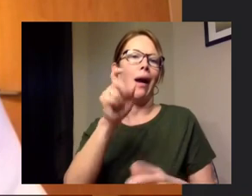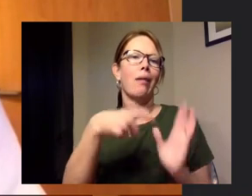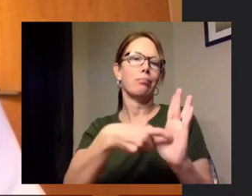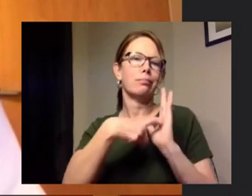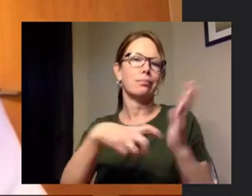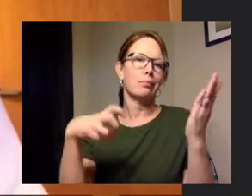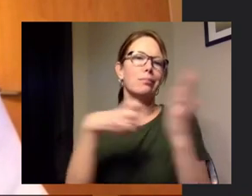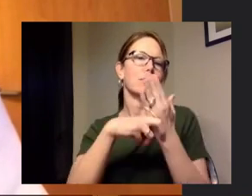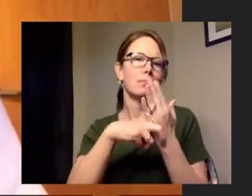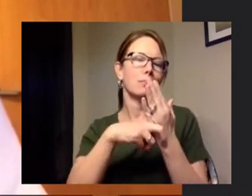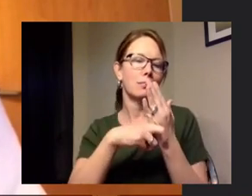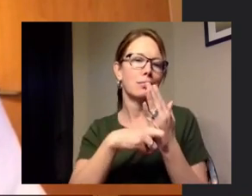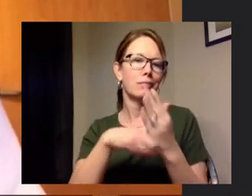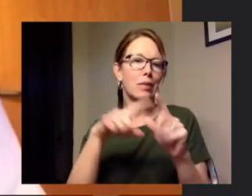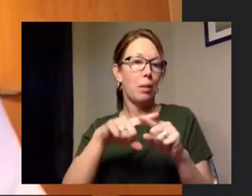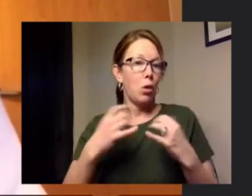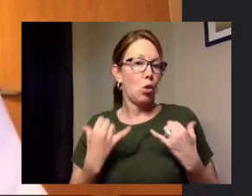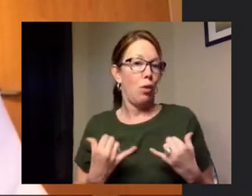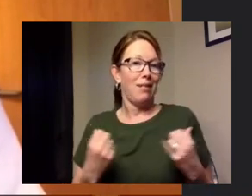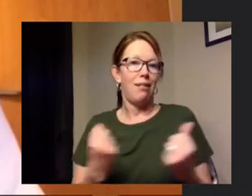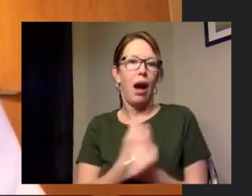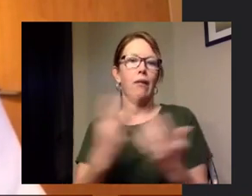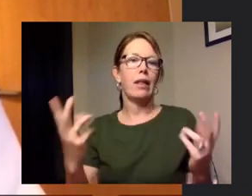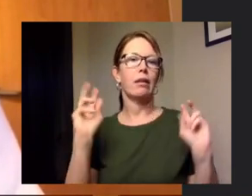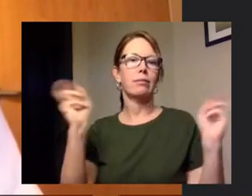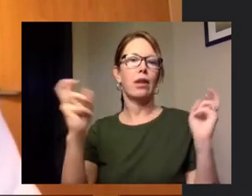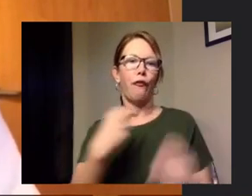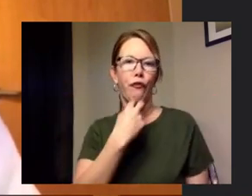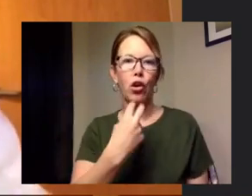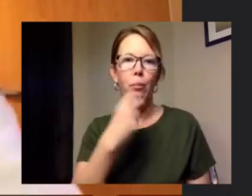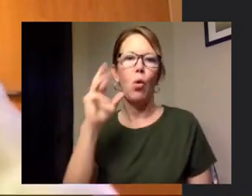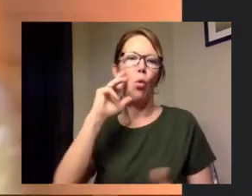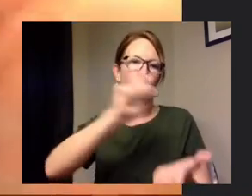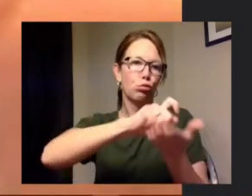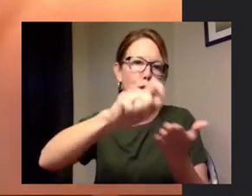at this point though everything's been verbal and written warnings